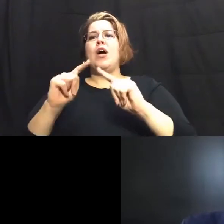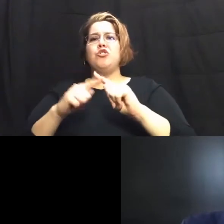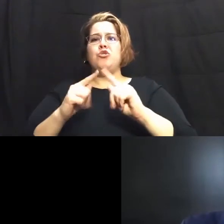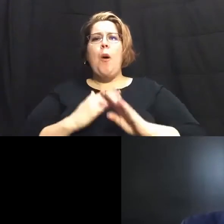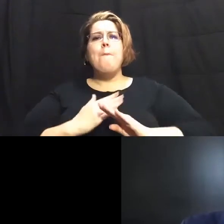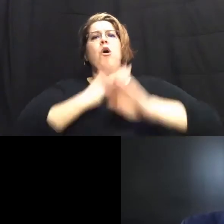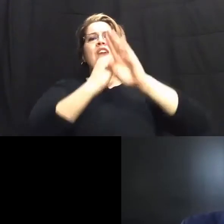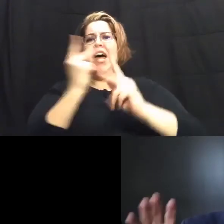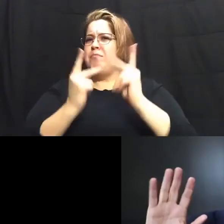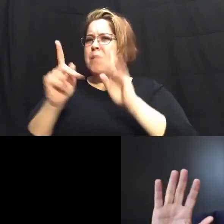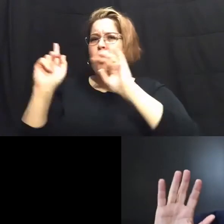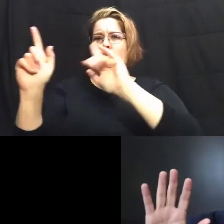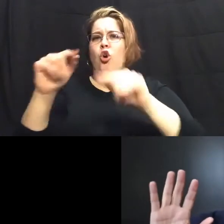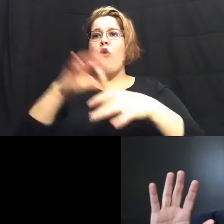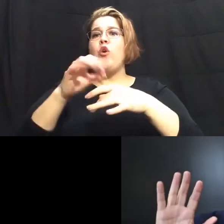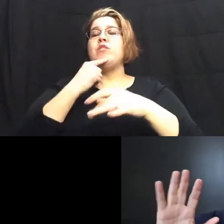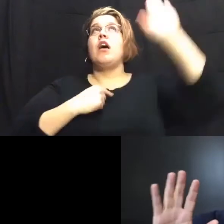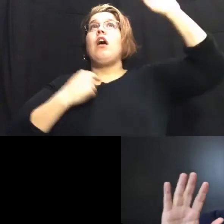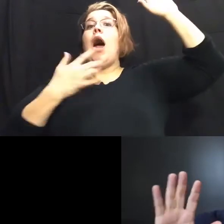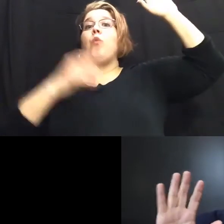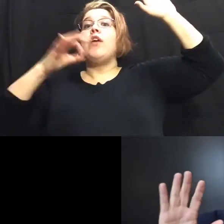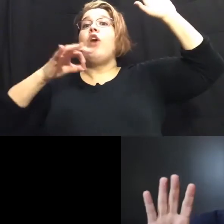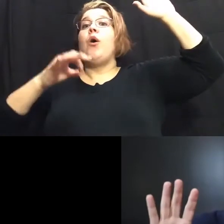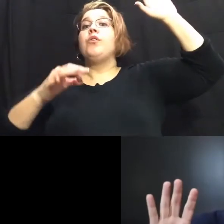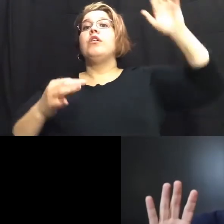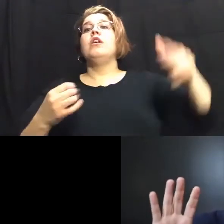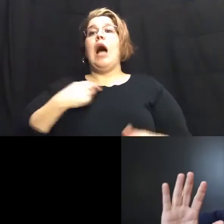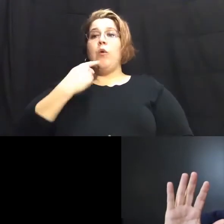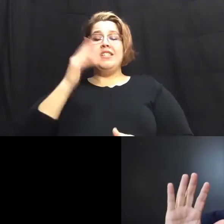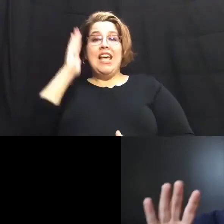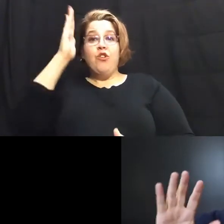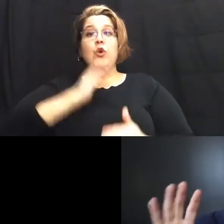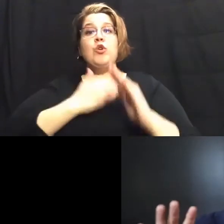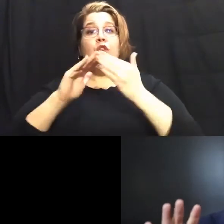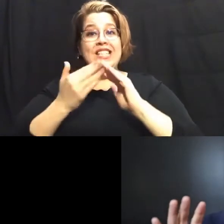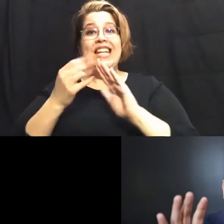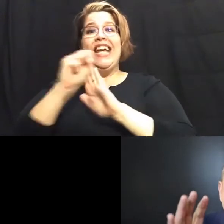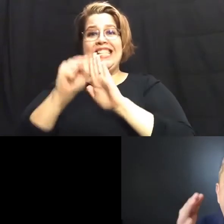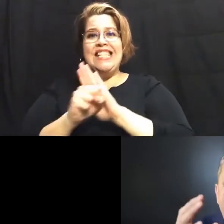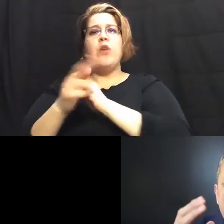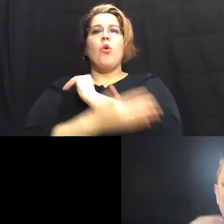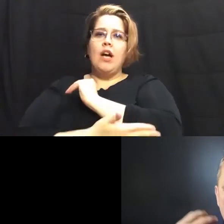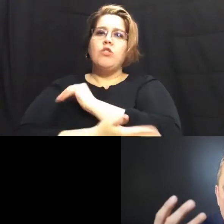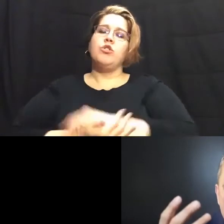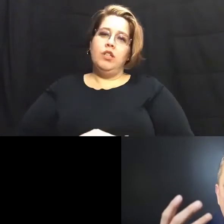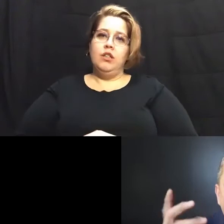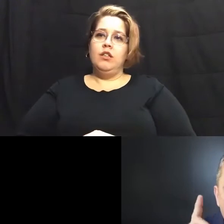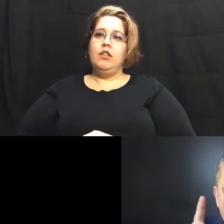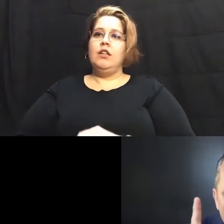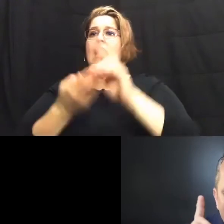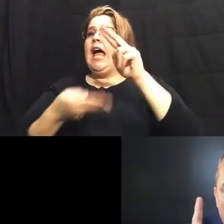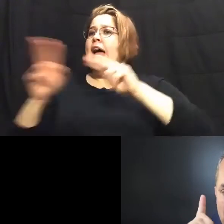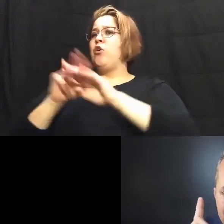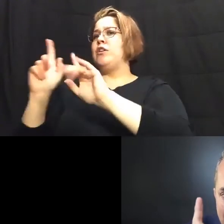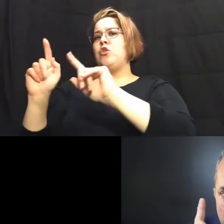route of people to get out and say i i want to vote and i want to say in the future of our city or the future of our state or our country um increased turnout is a